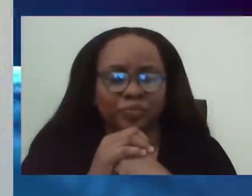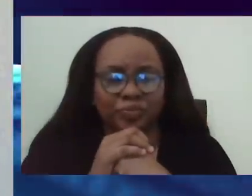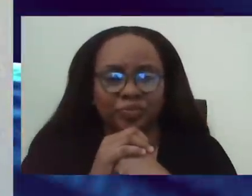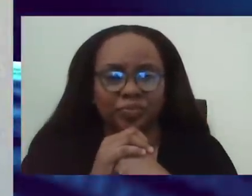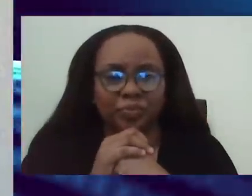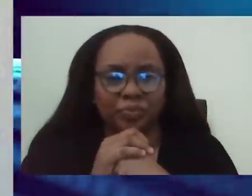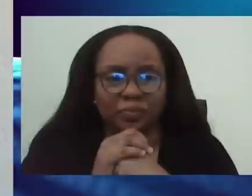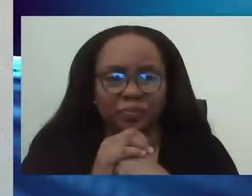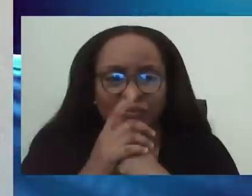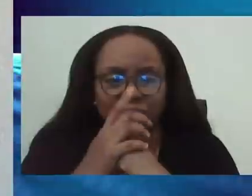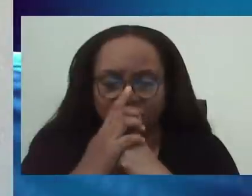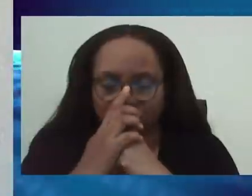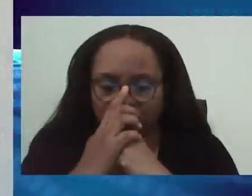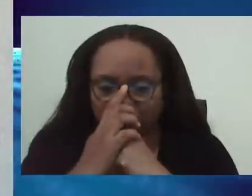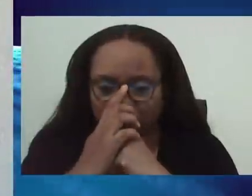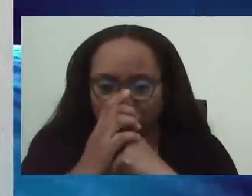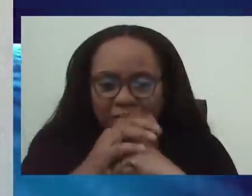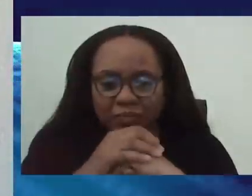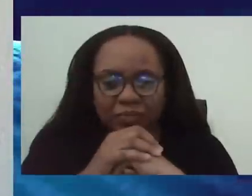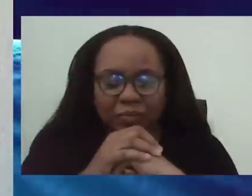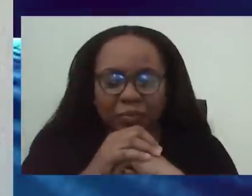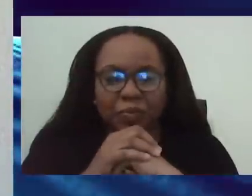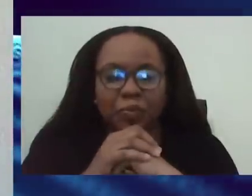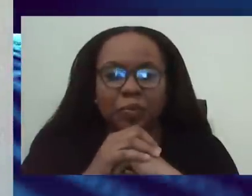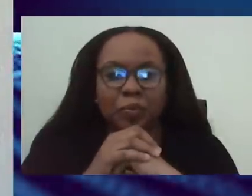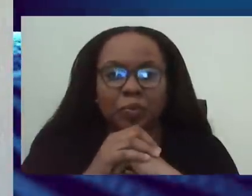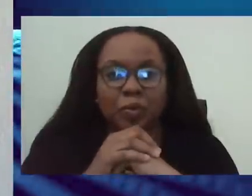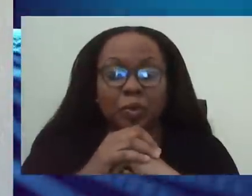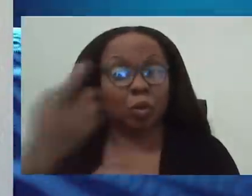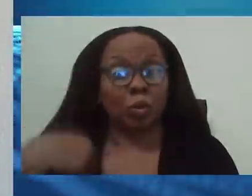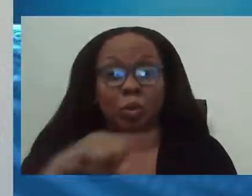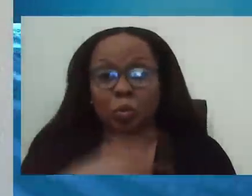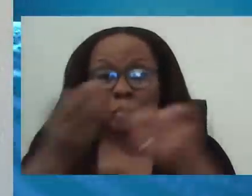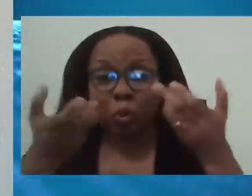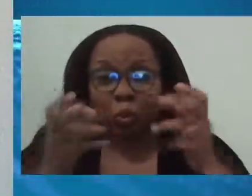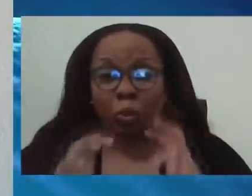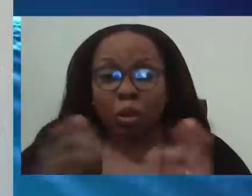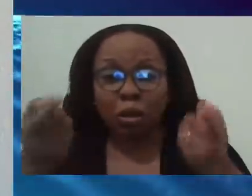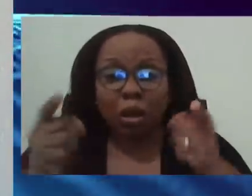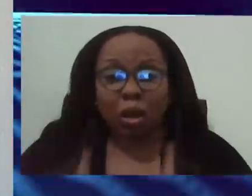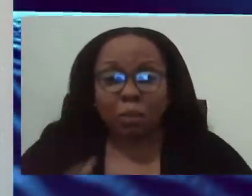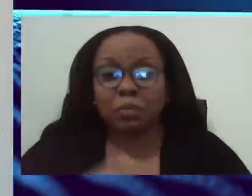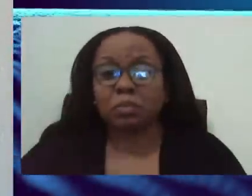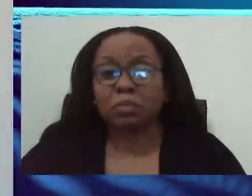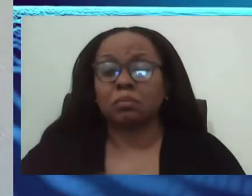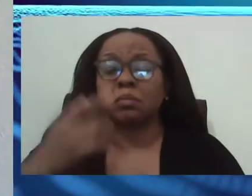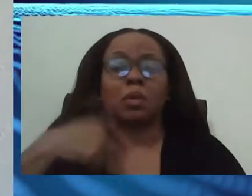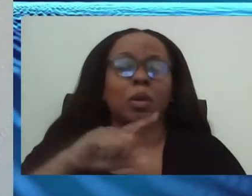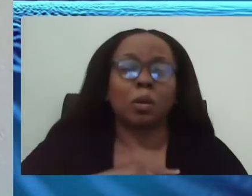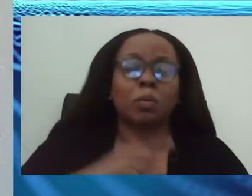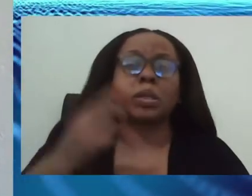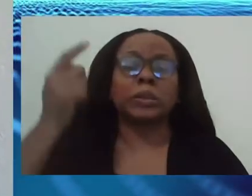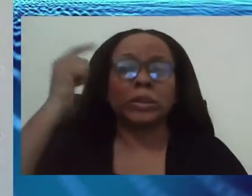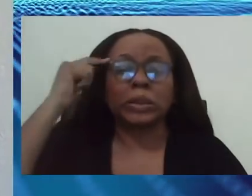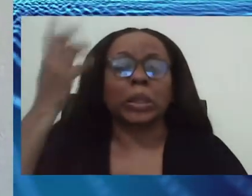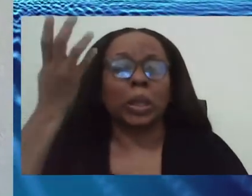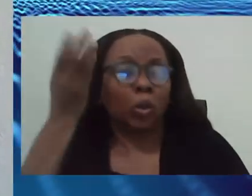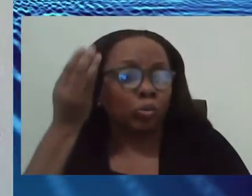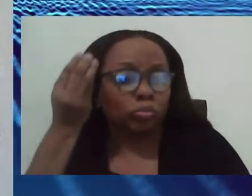as I said earlier, is not something that we want to see. It is putting the numbers out there so that people can